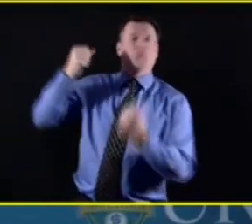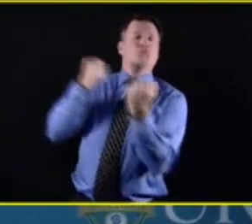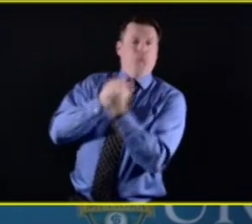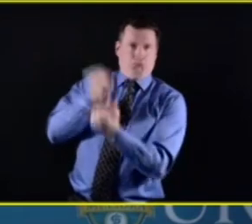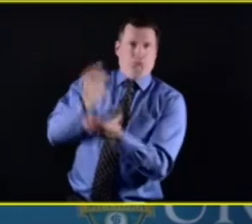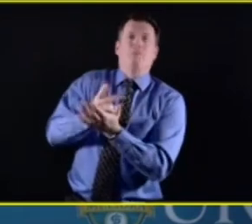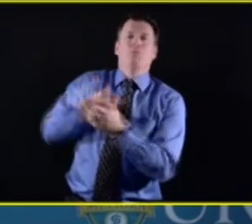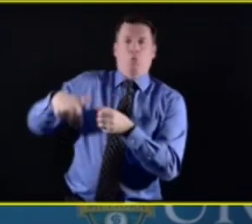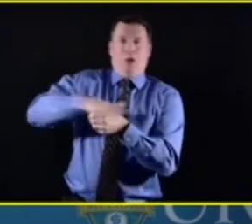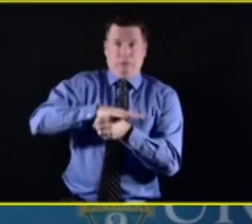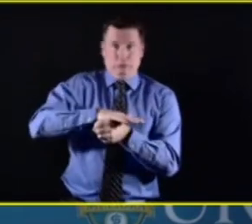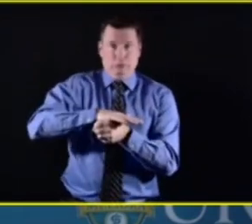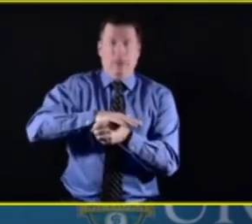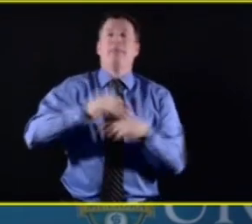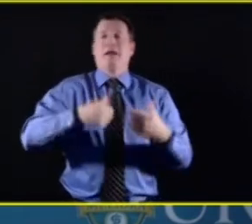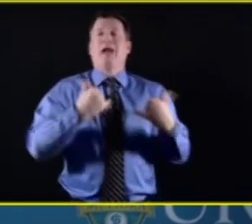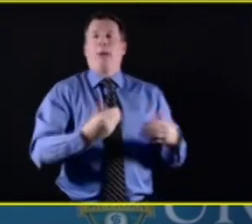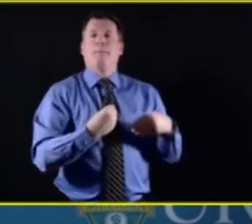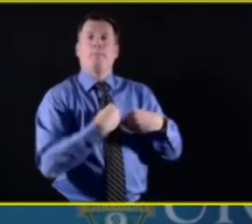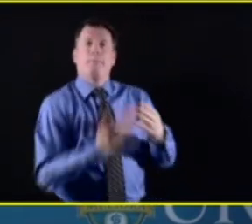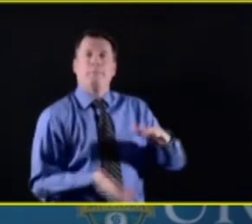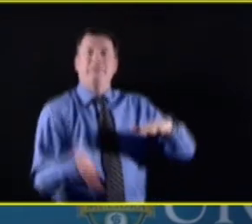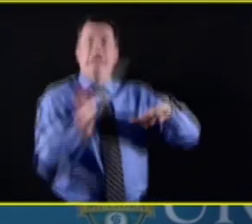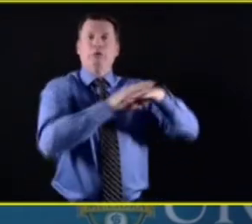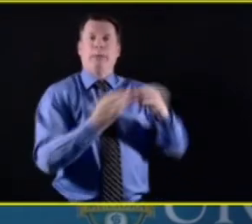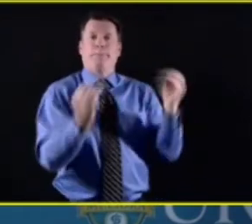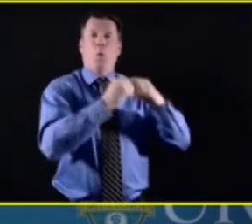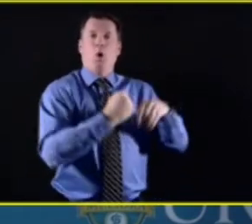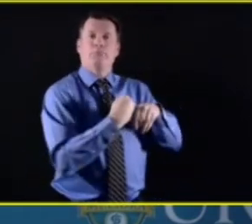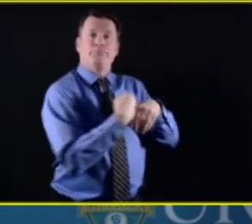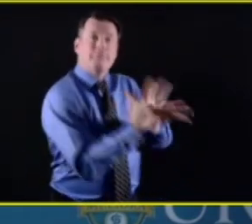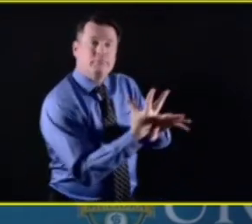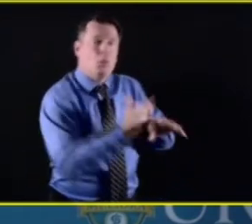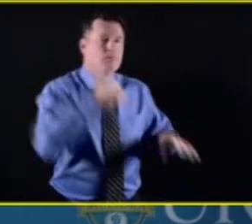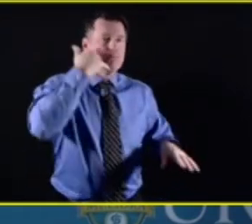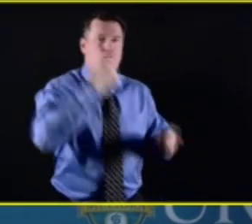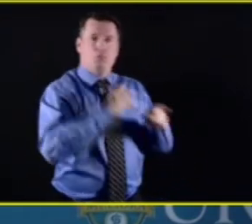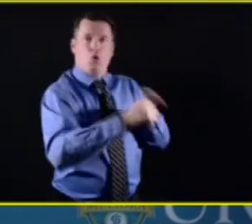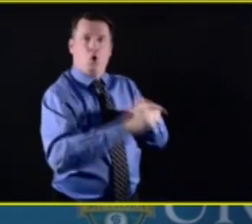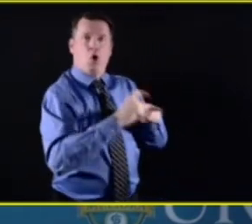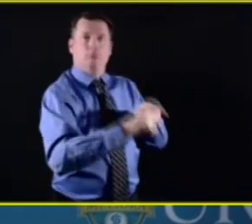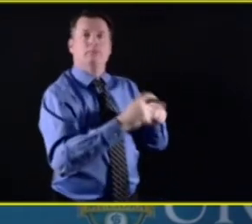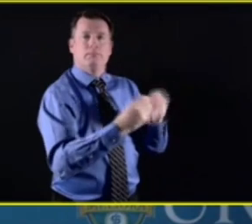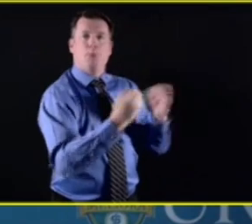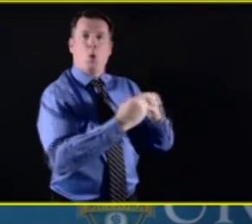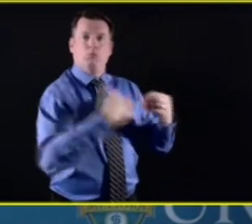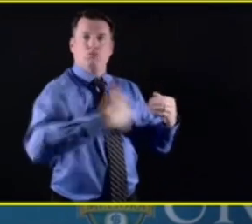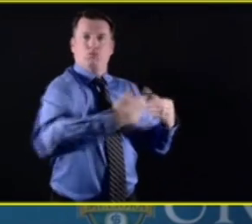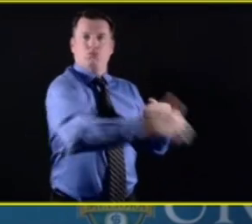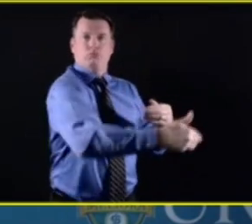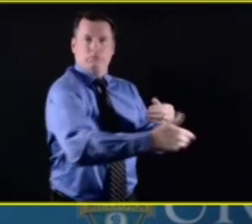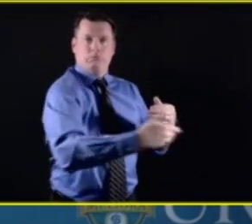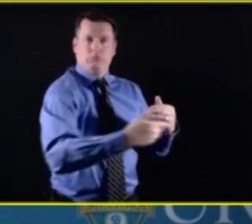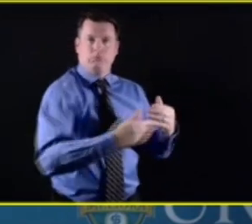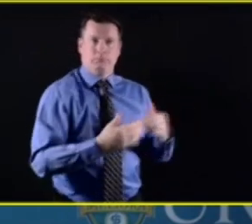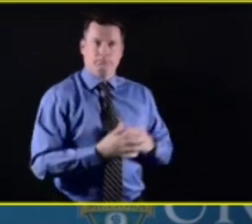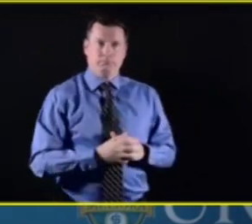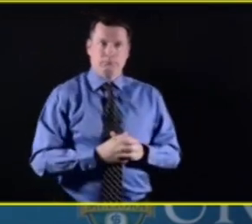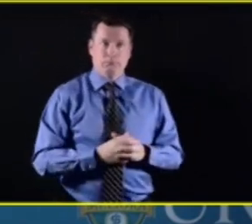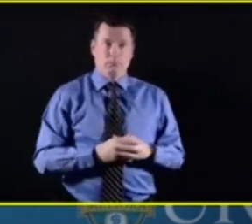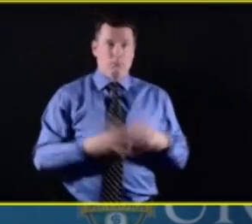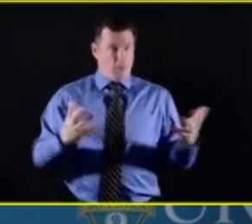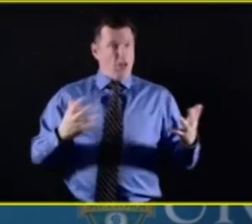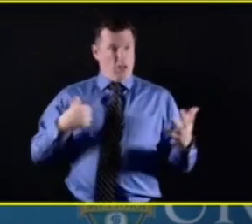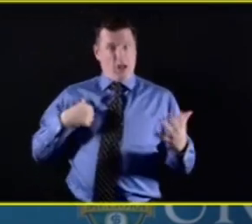in the amount of work we're doing in that way. So right now in the Department of Psychiatry, our mental health programs are delivering, I